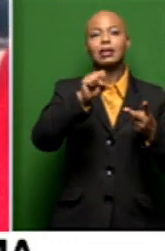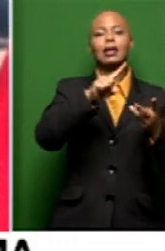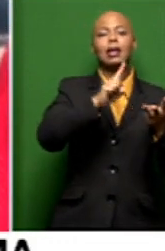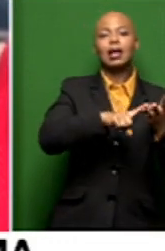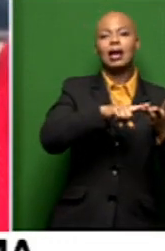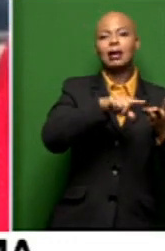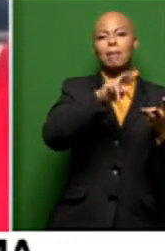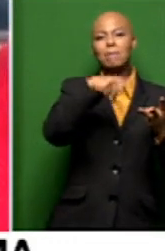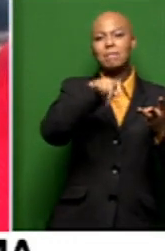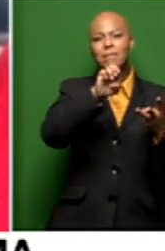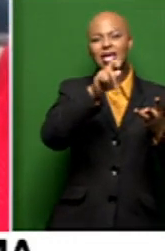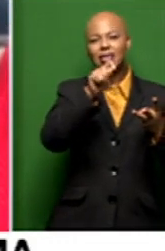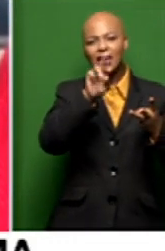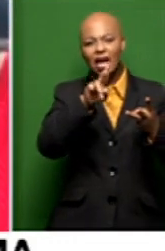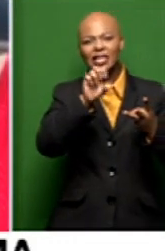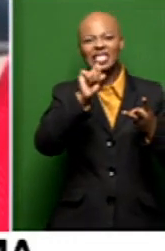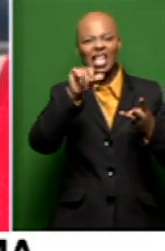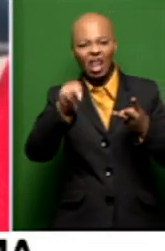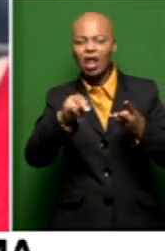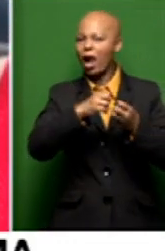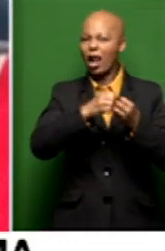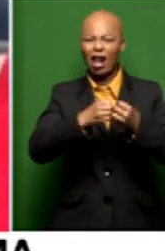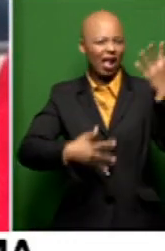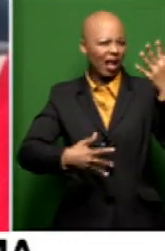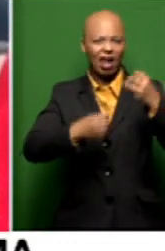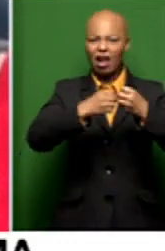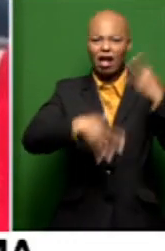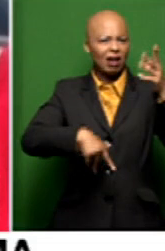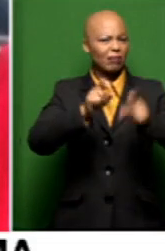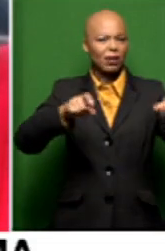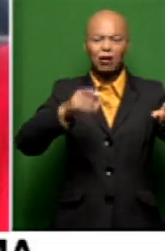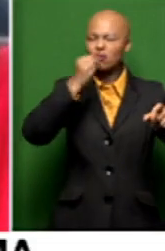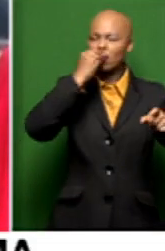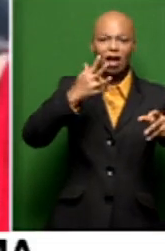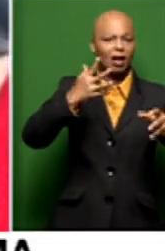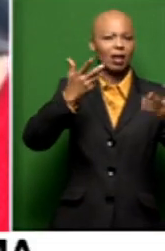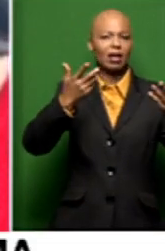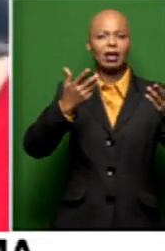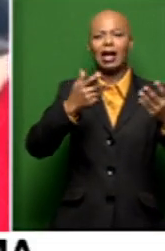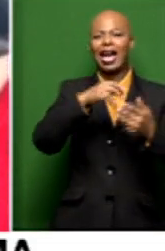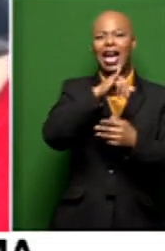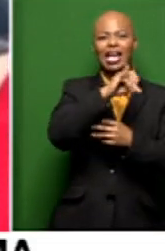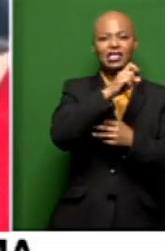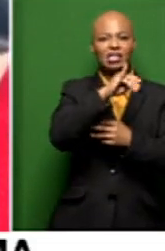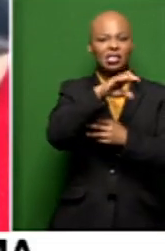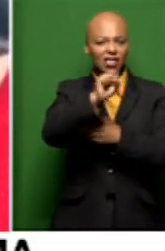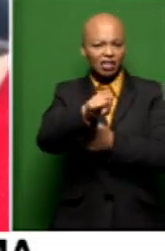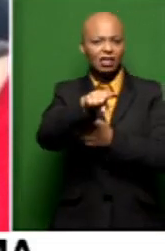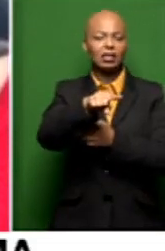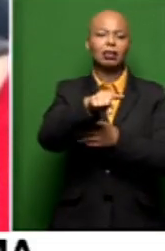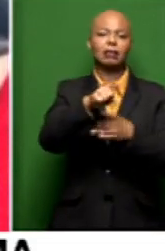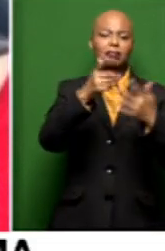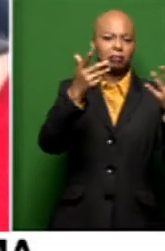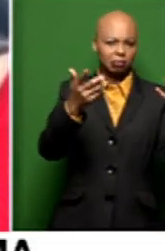Peterson. There were so many amazing people like Kaz Isaacs as well, Leslie